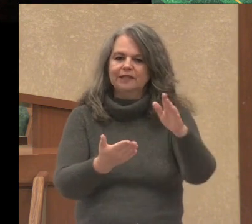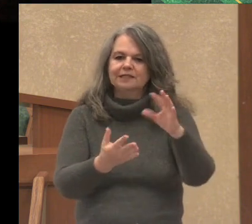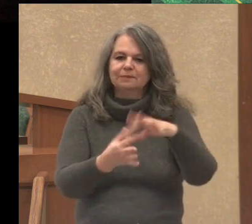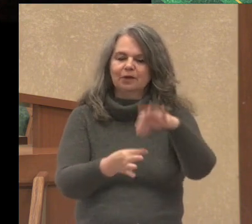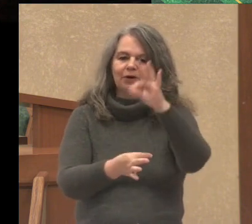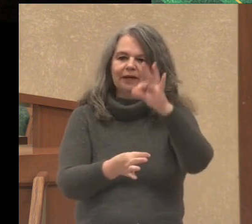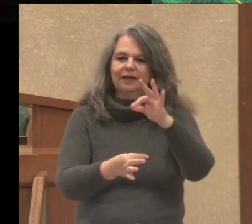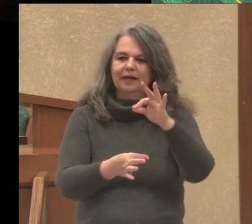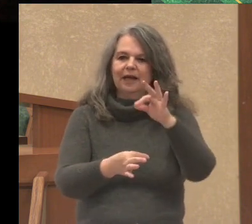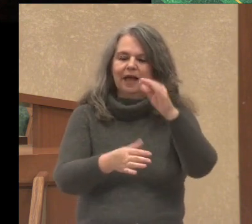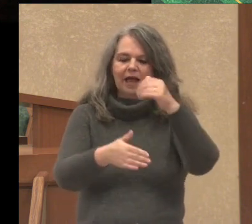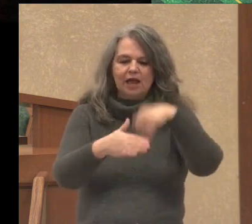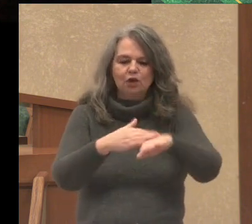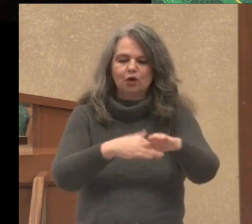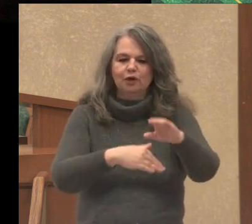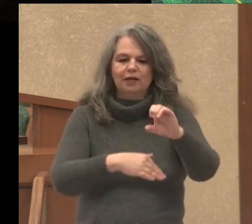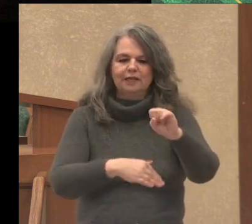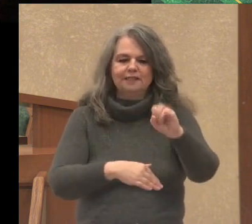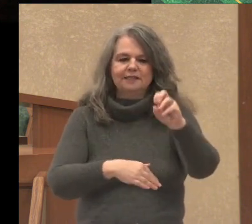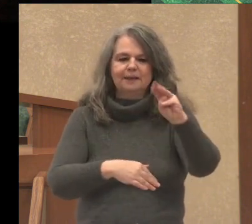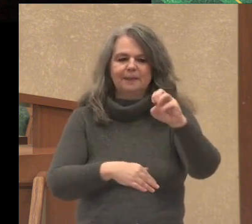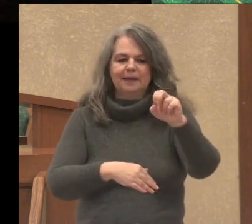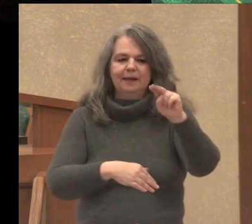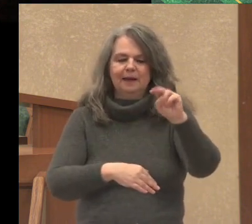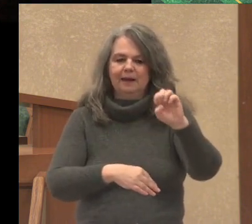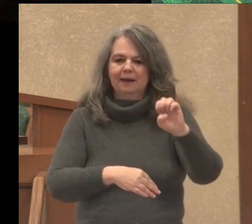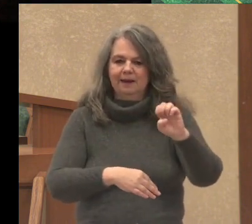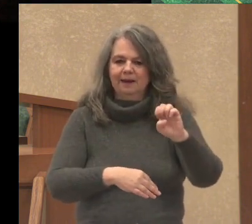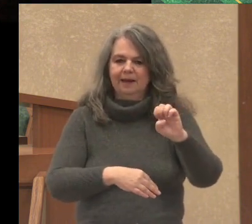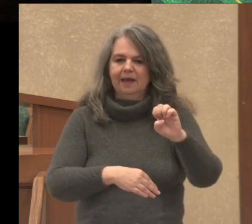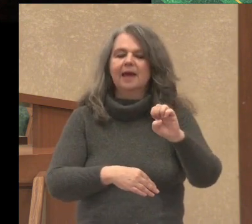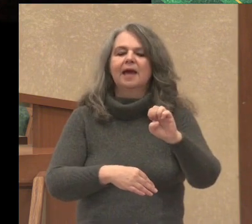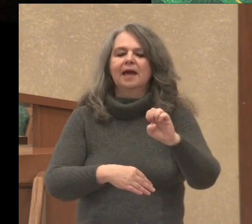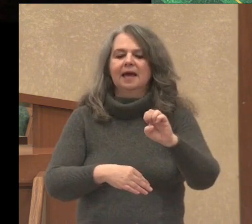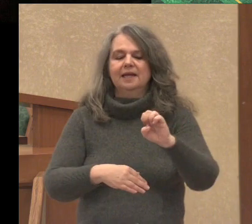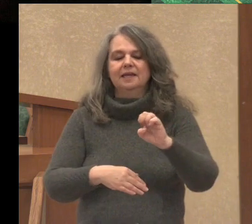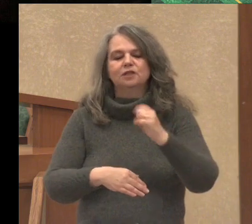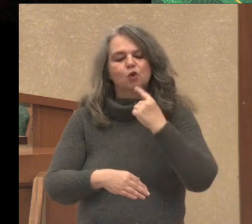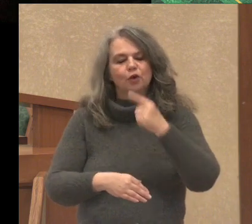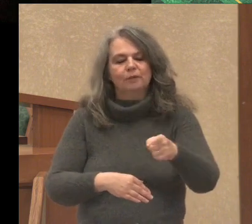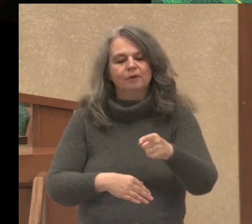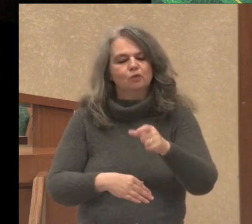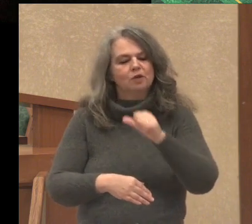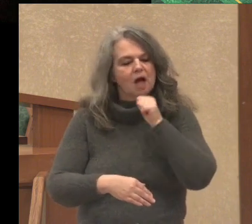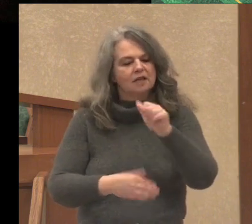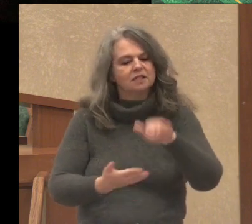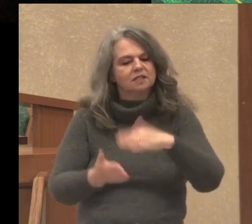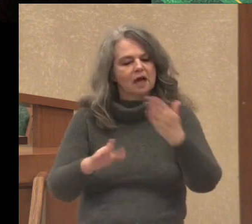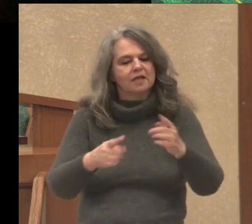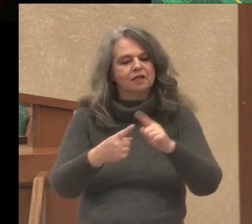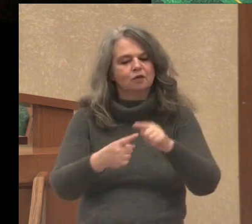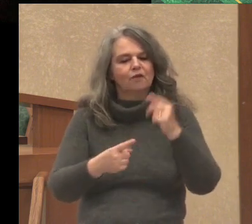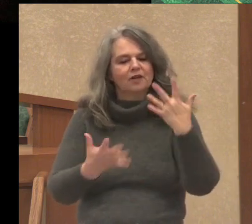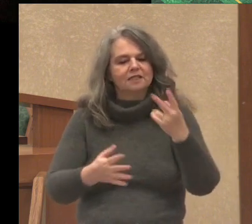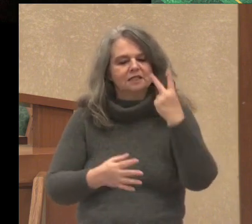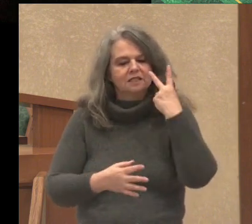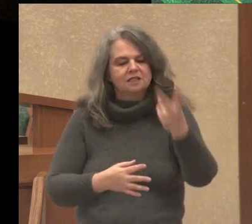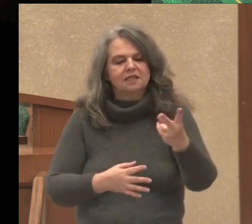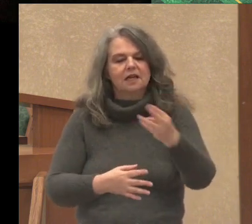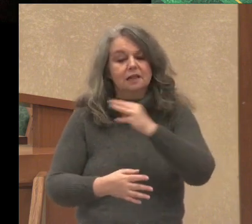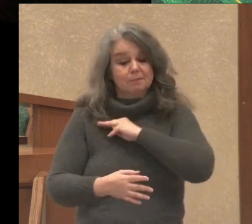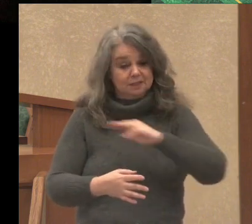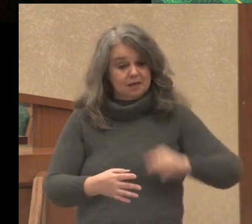and this spirit had revealed to him that he would not die until he had seen the Lord's Messiah.